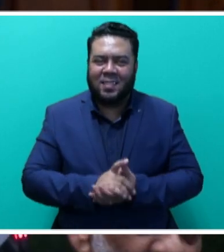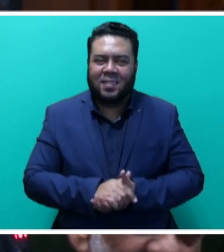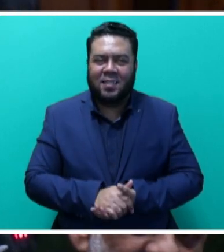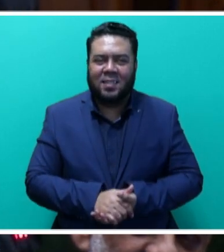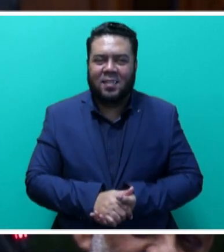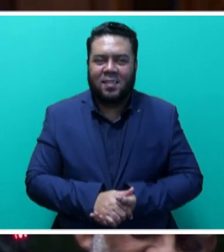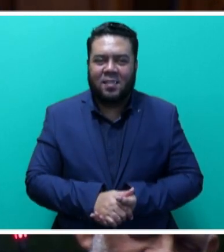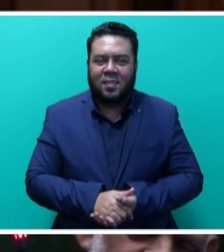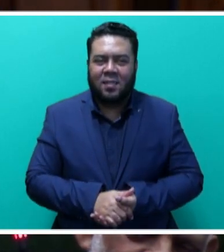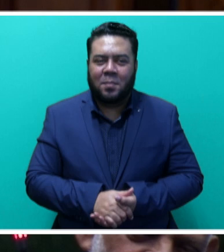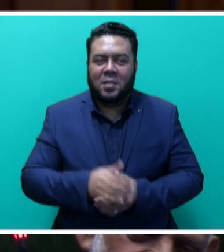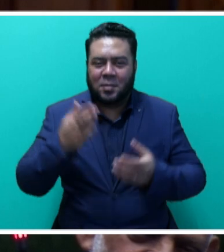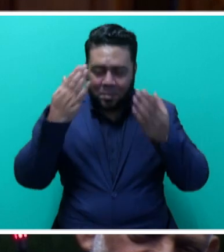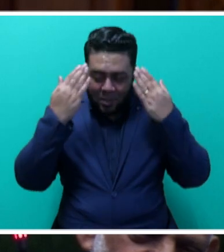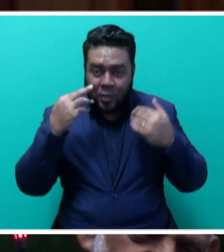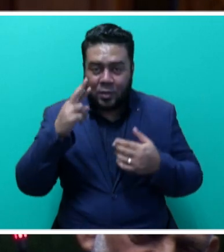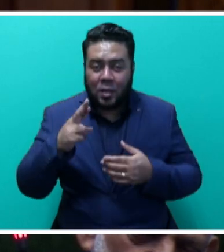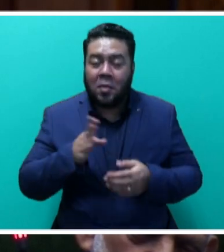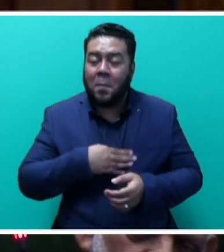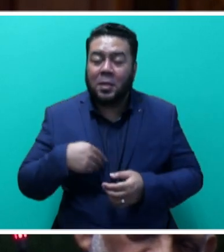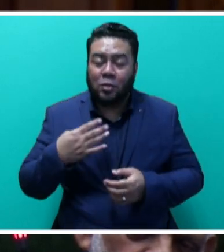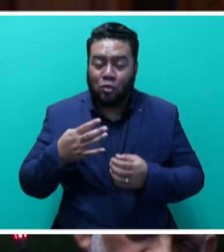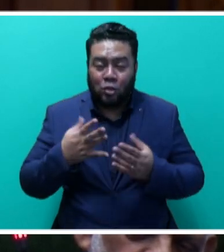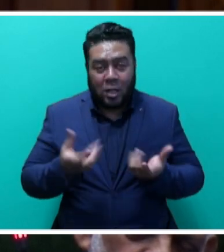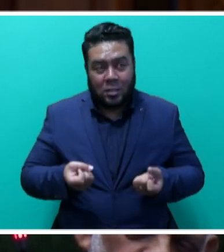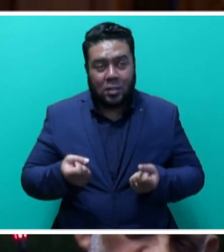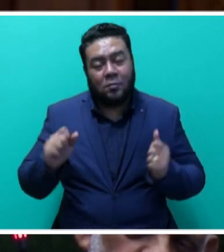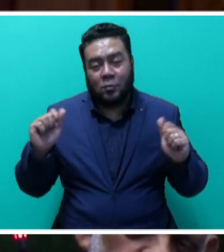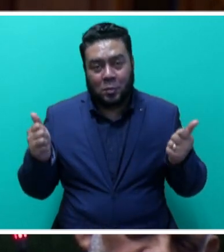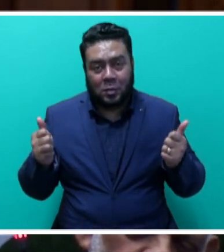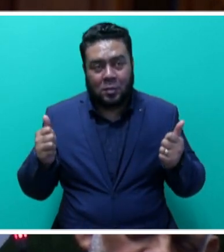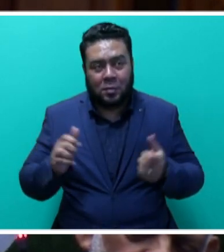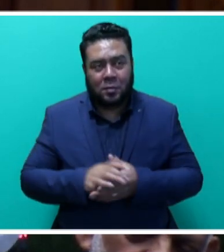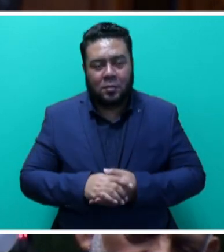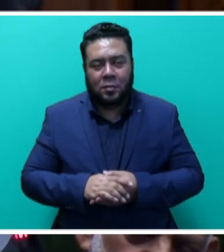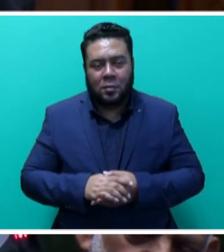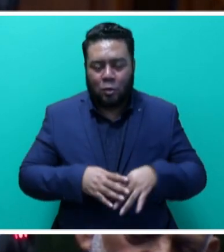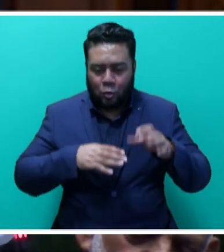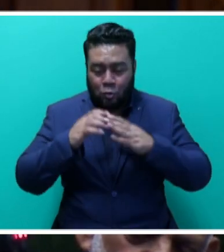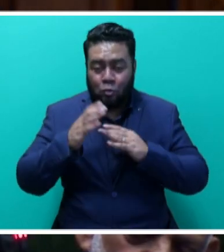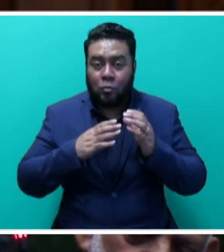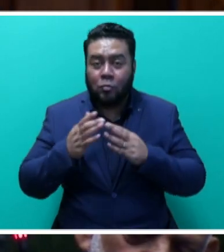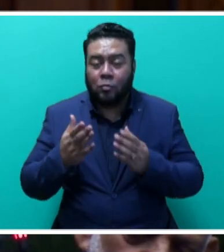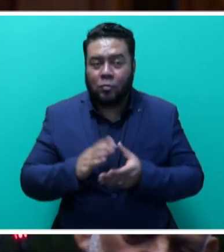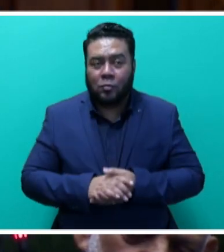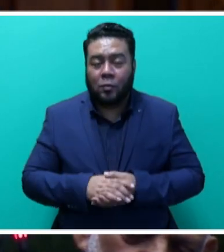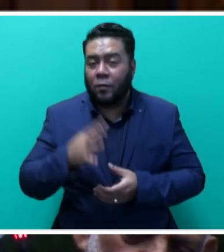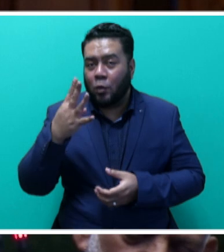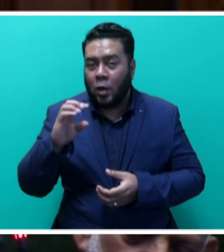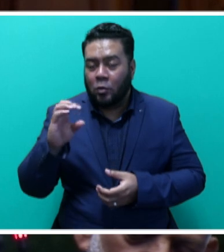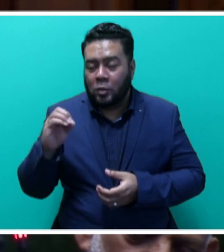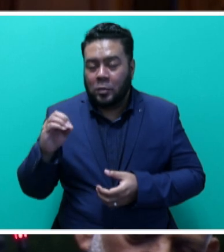Mr. Speaker, the Ministry has completed the construction of a 400